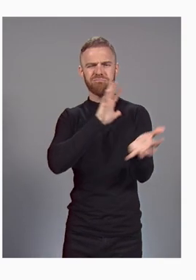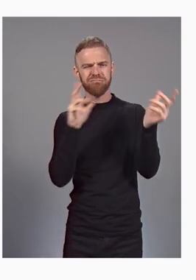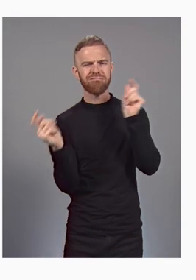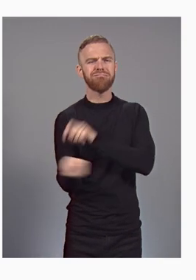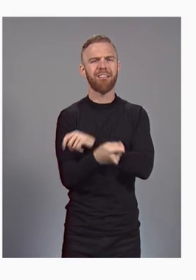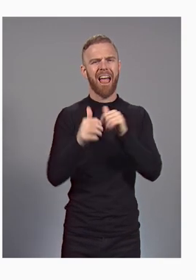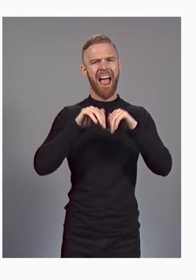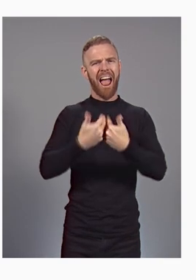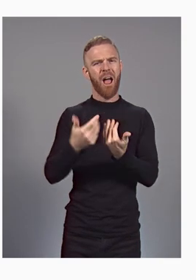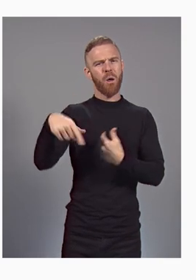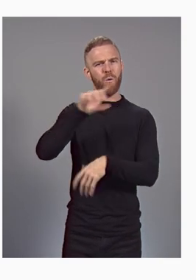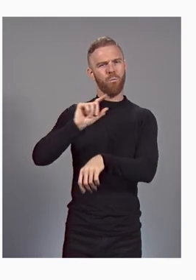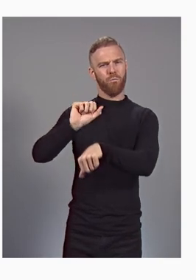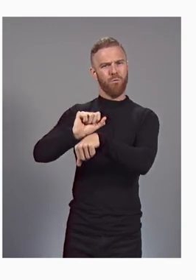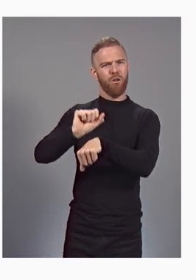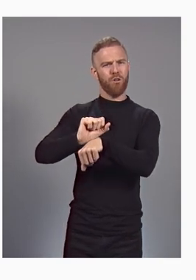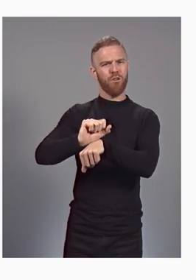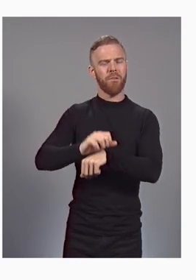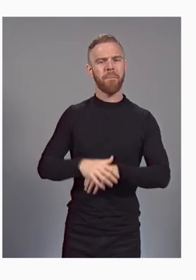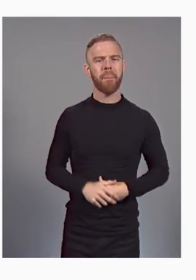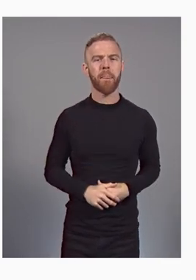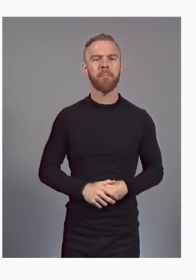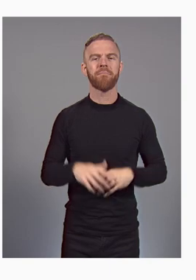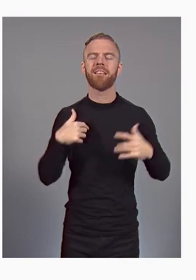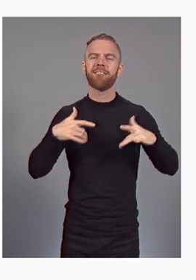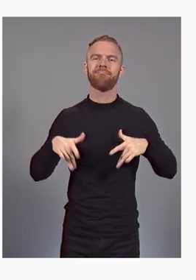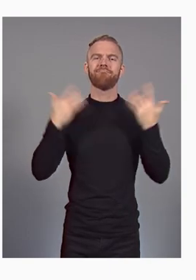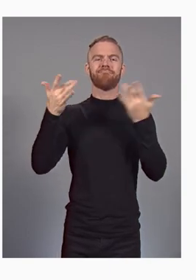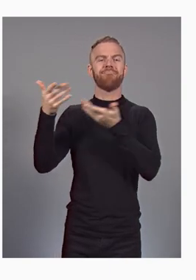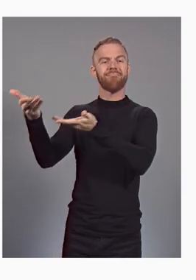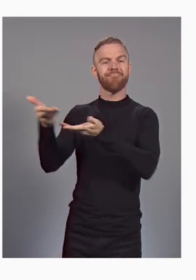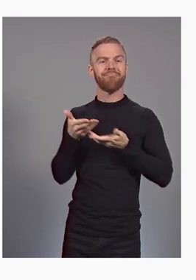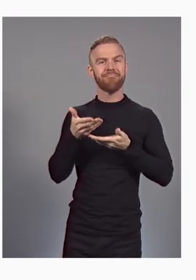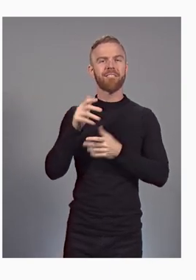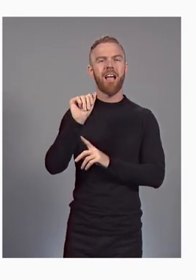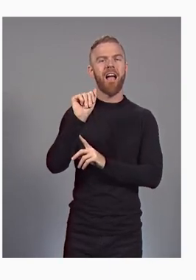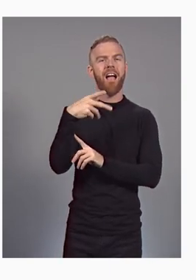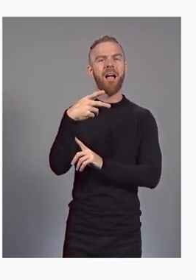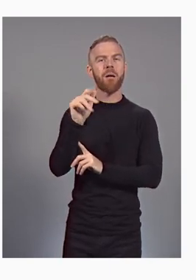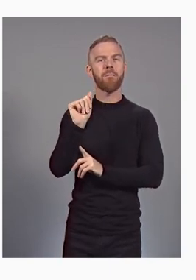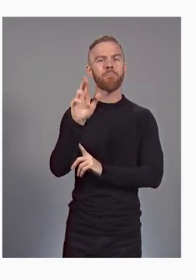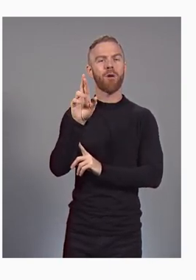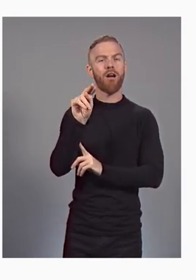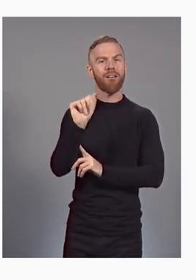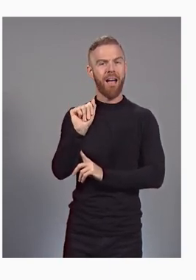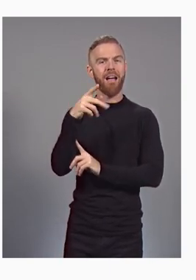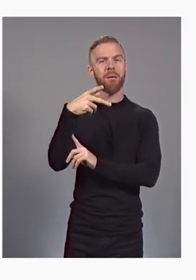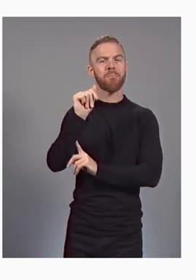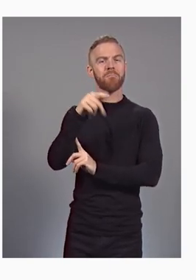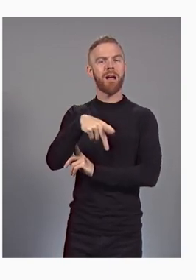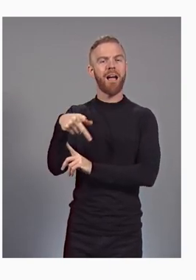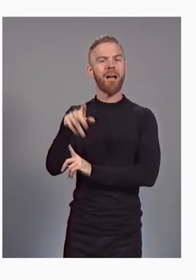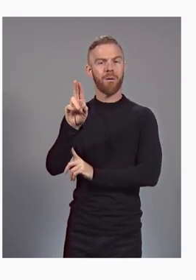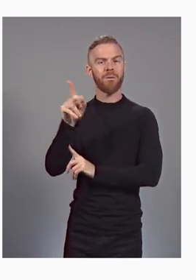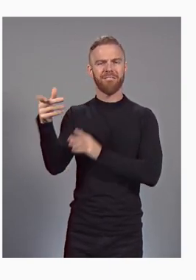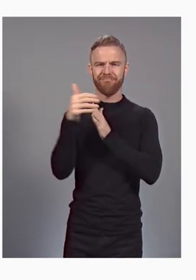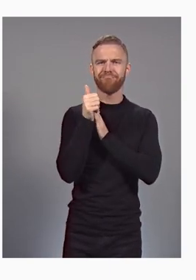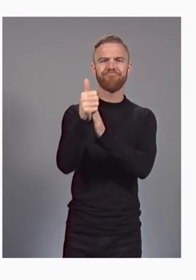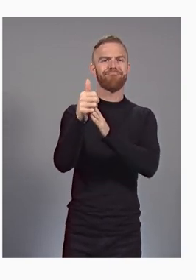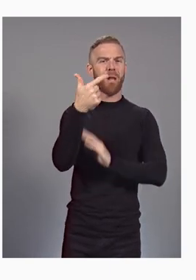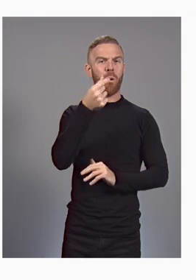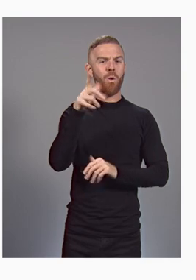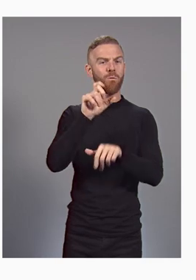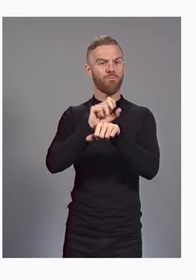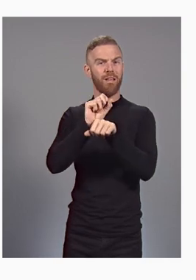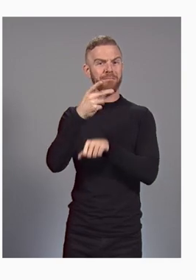way in which they work. I'm pleased now to invite Aparna Papu, who leads Google Workspace, to share more